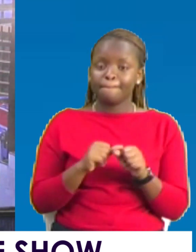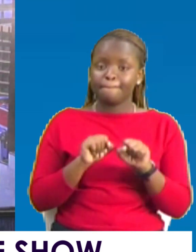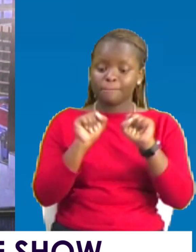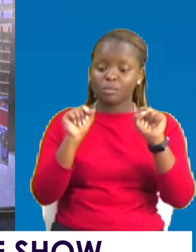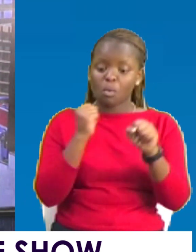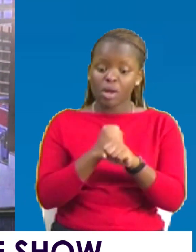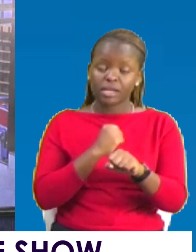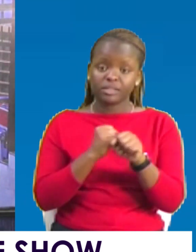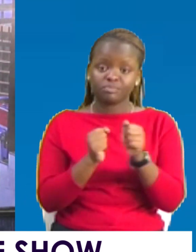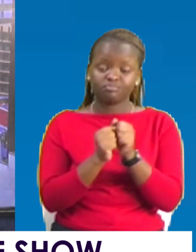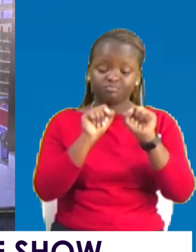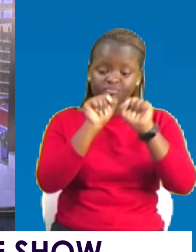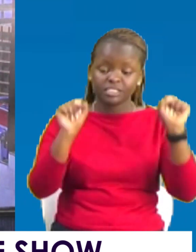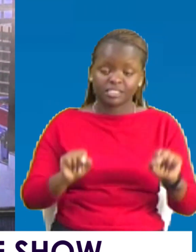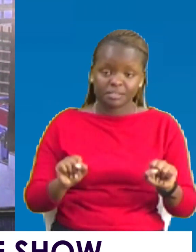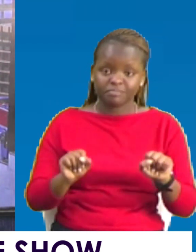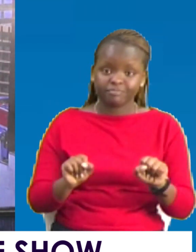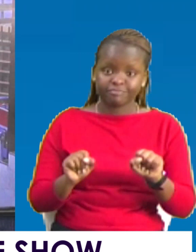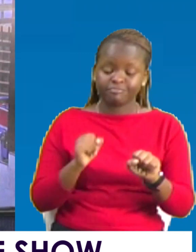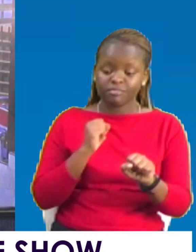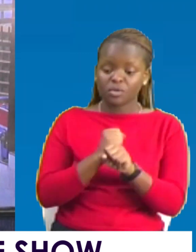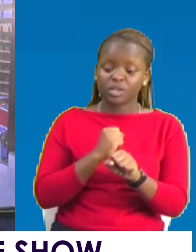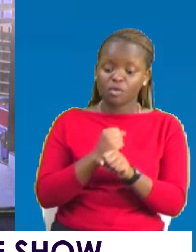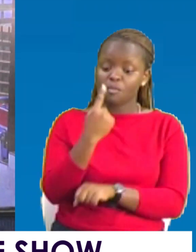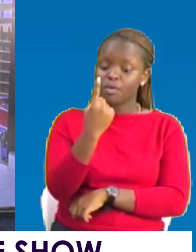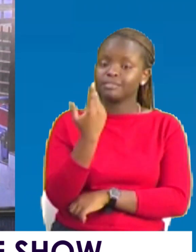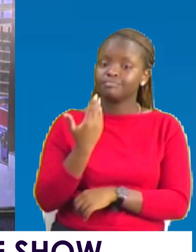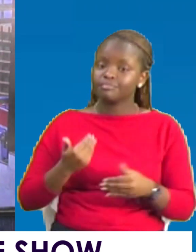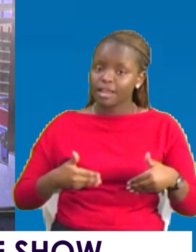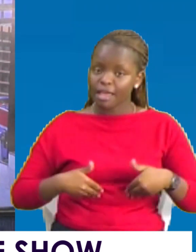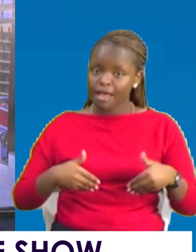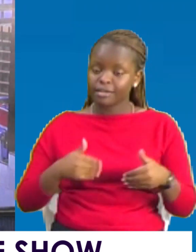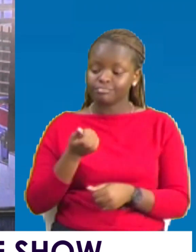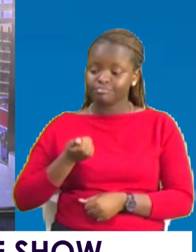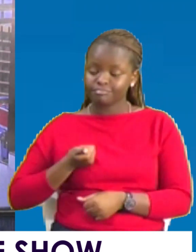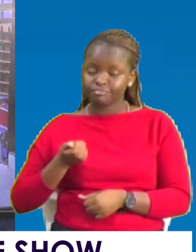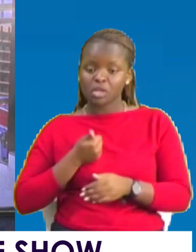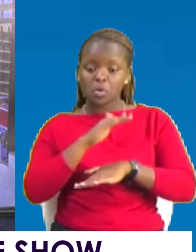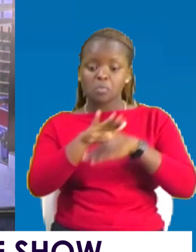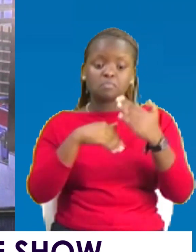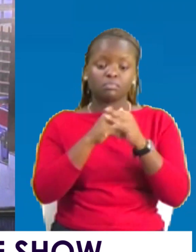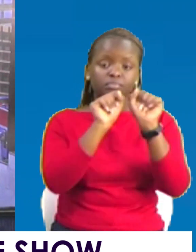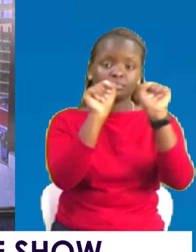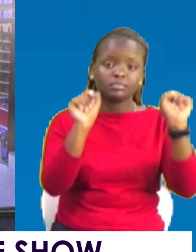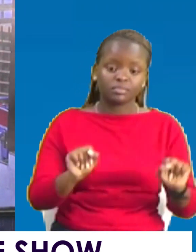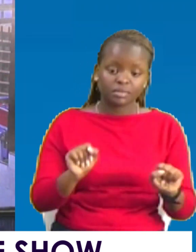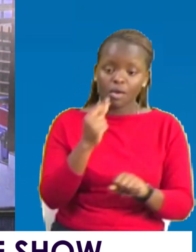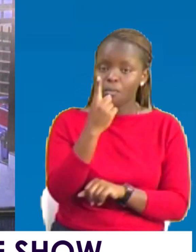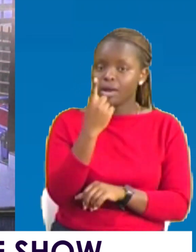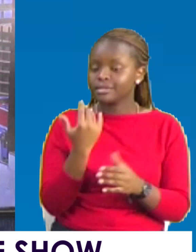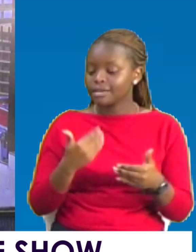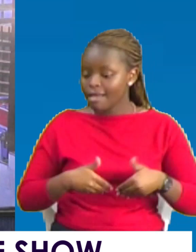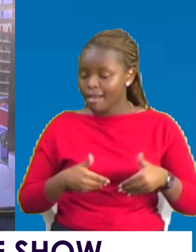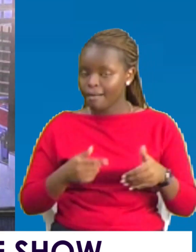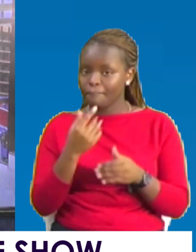dealing with one system. When you deal with one young girl. You are dealing with the whole system. When you deal with one young man.